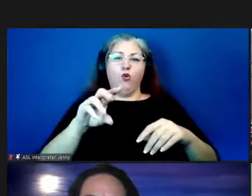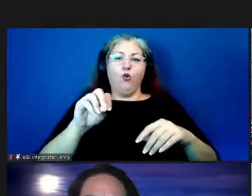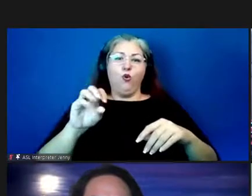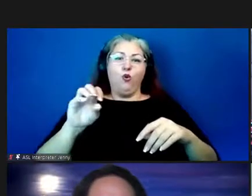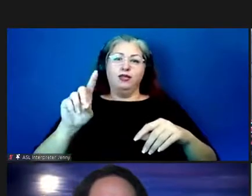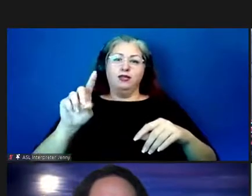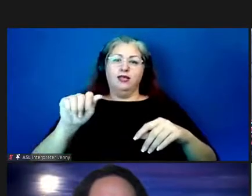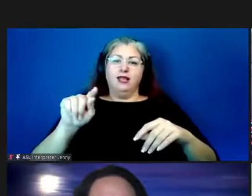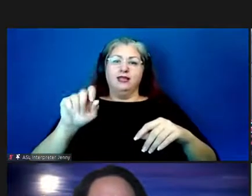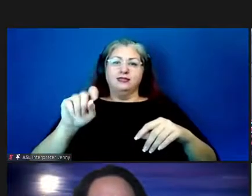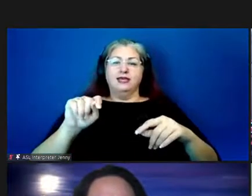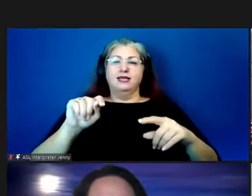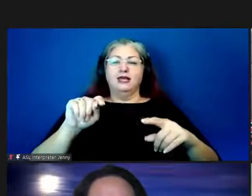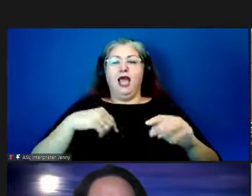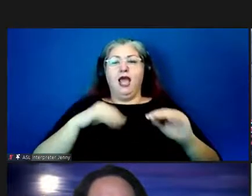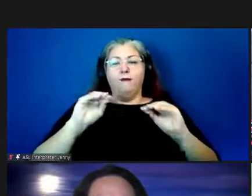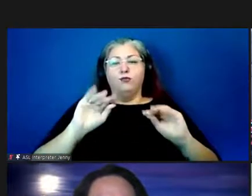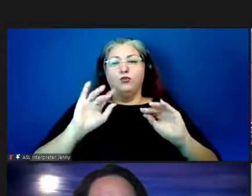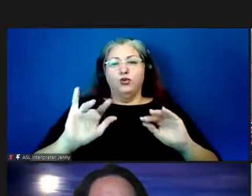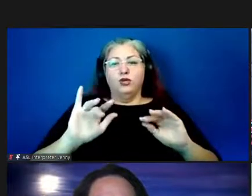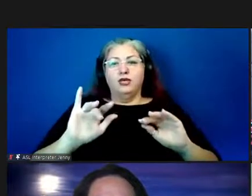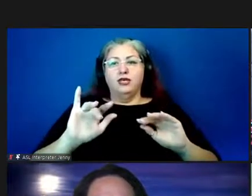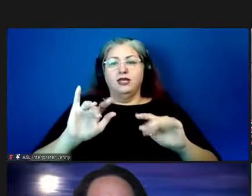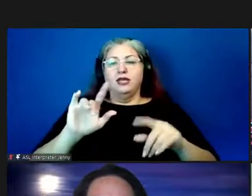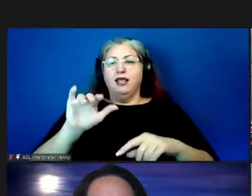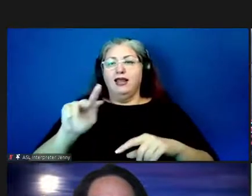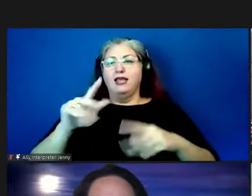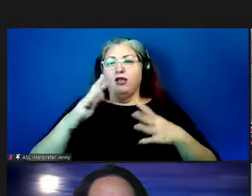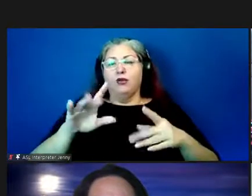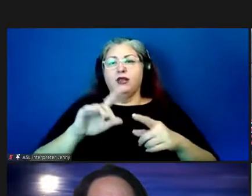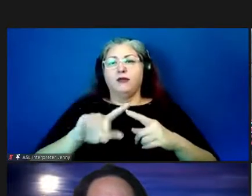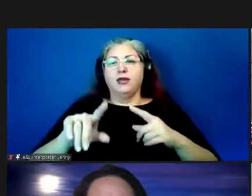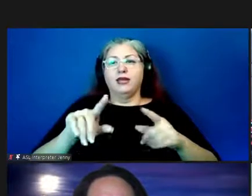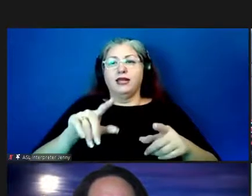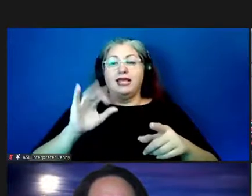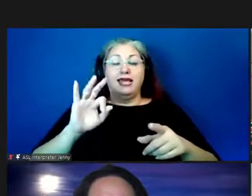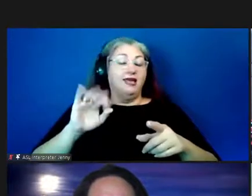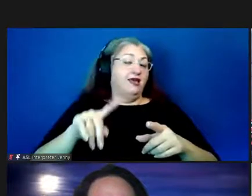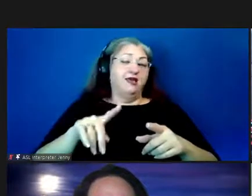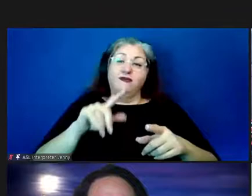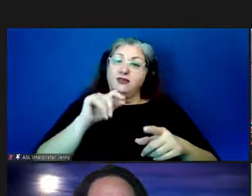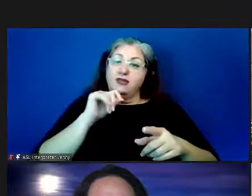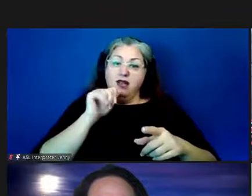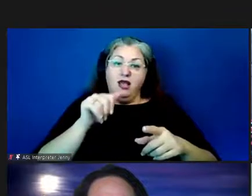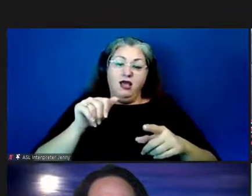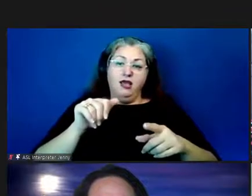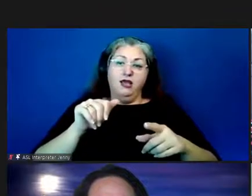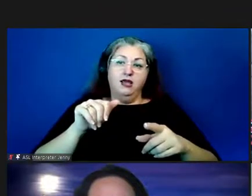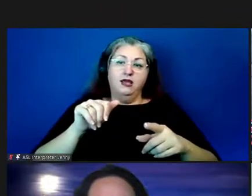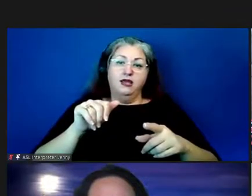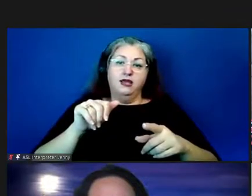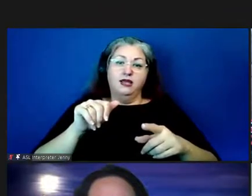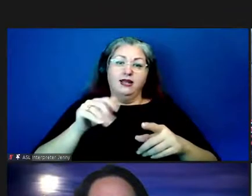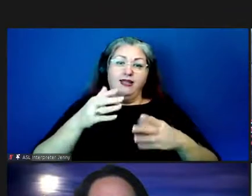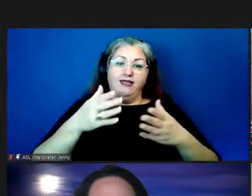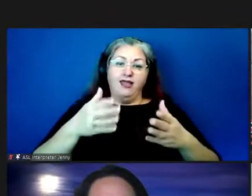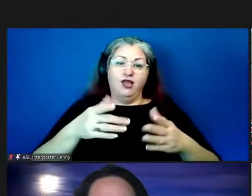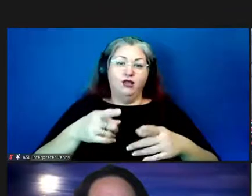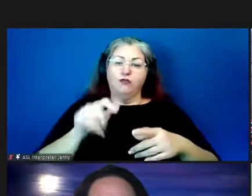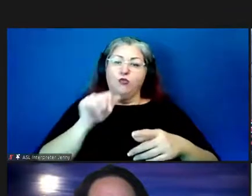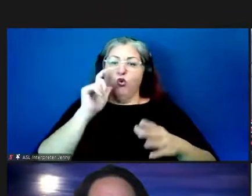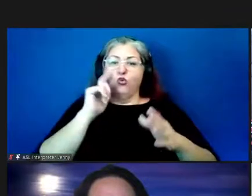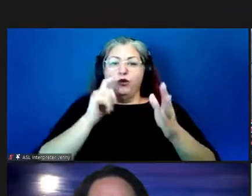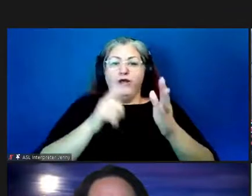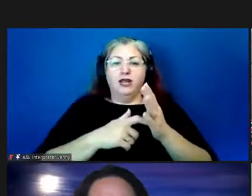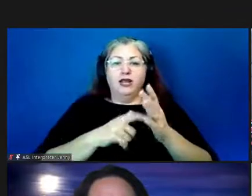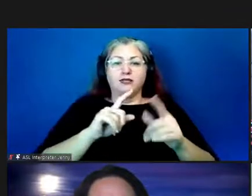i put the link into the coco data set i'll put it in here okay but if it's not um in there it won't recognize the